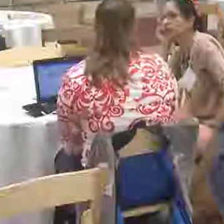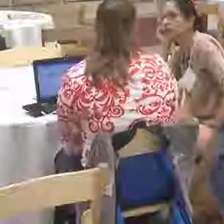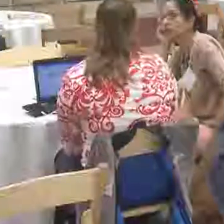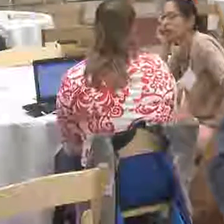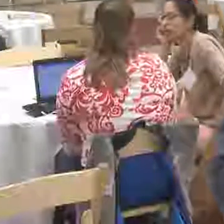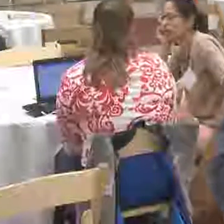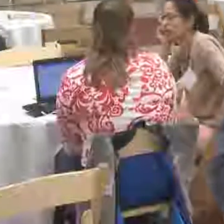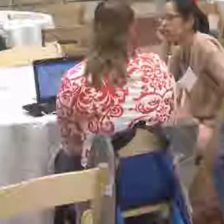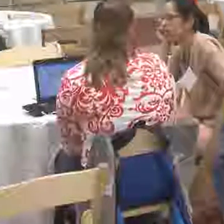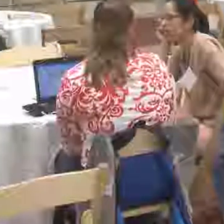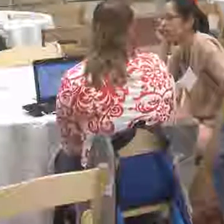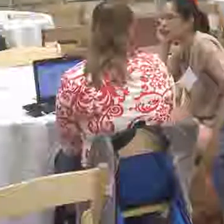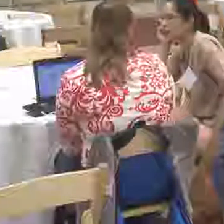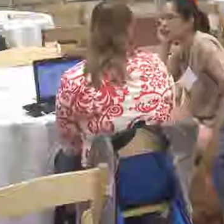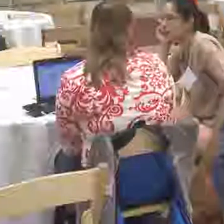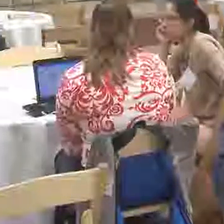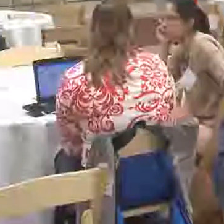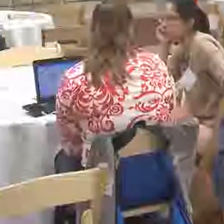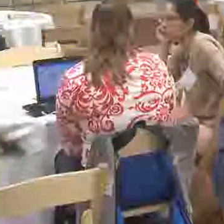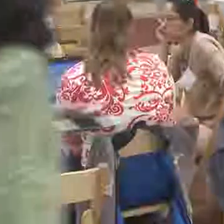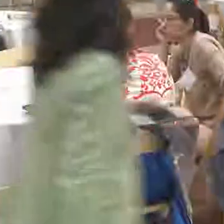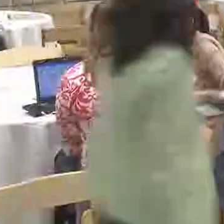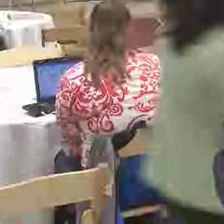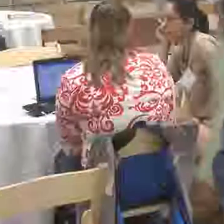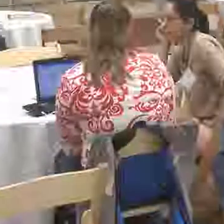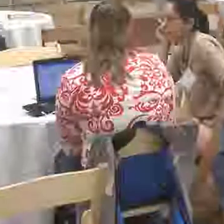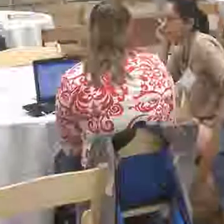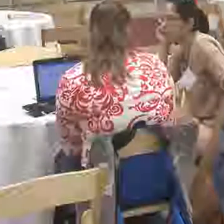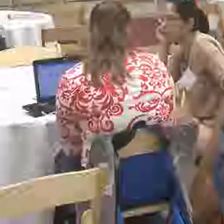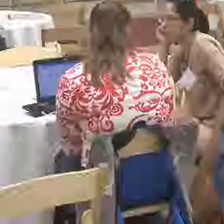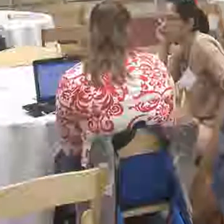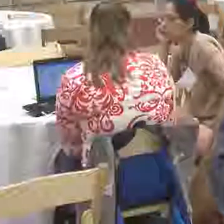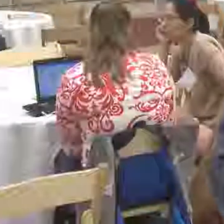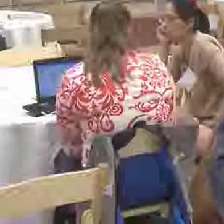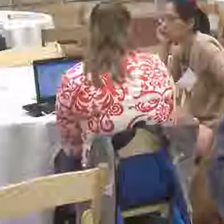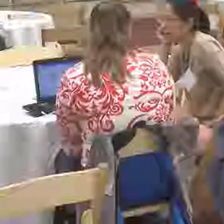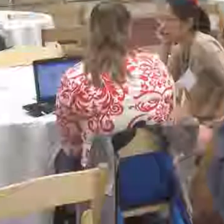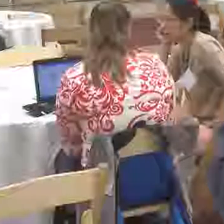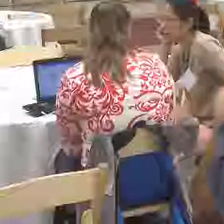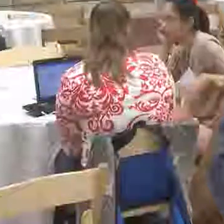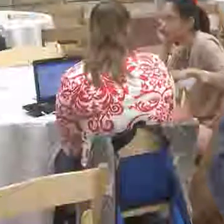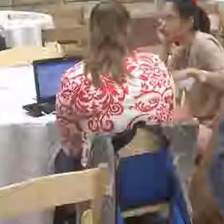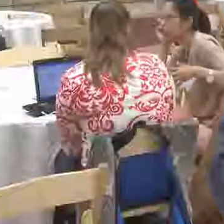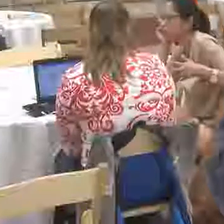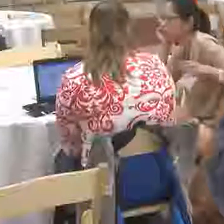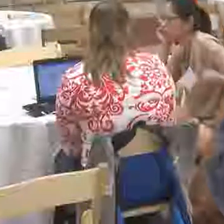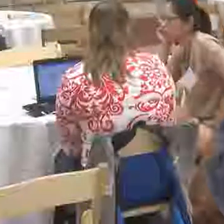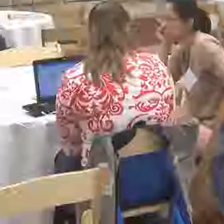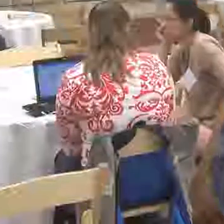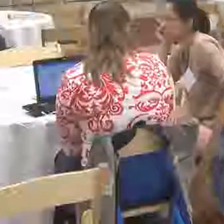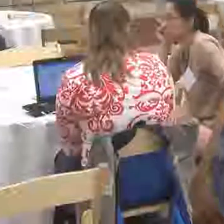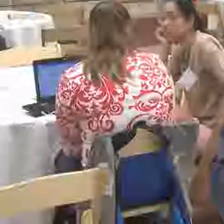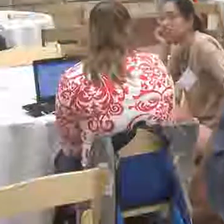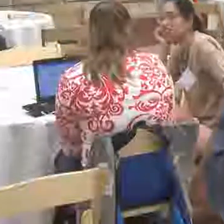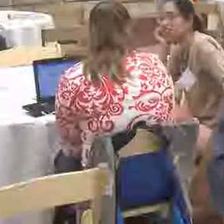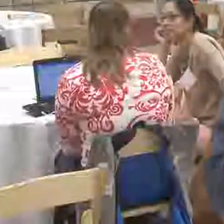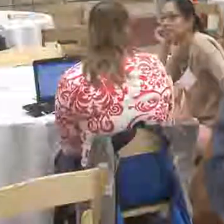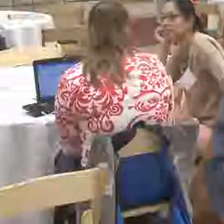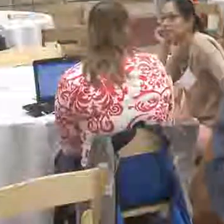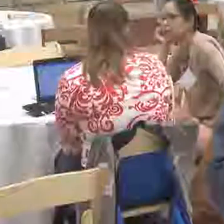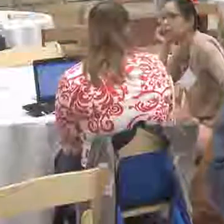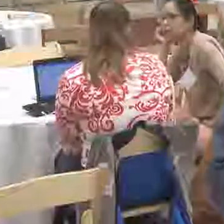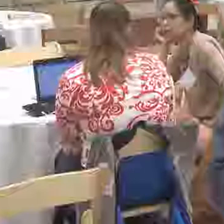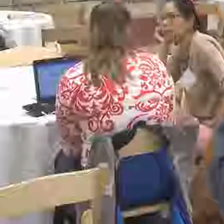response phase, but a part of the recovery phase as well. One of the sessions that we had in honor of hosting today was a complete breakdown on the